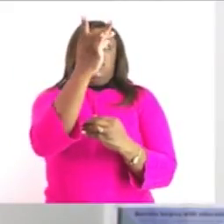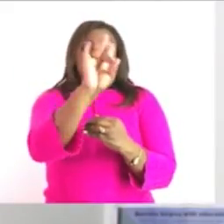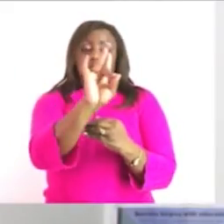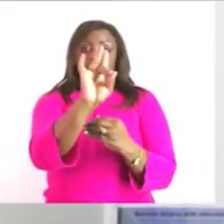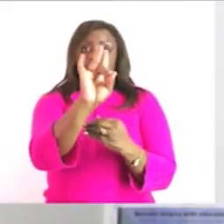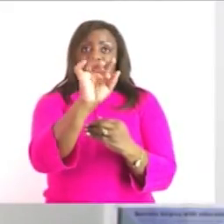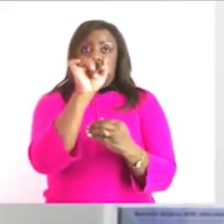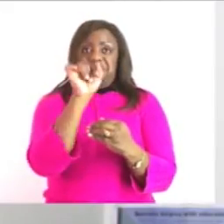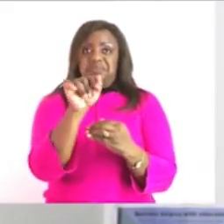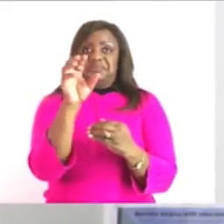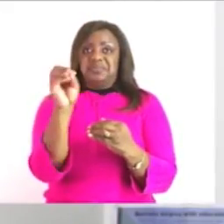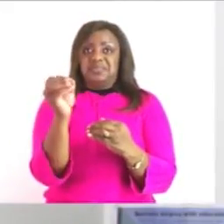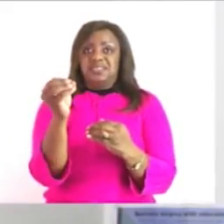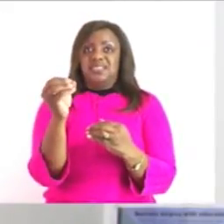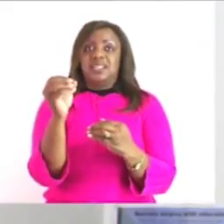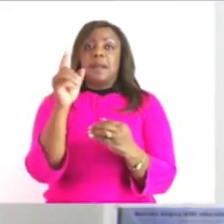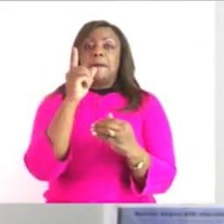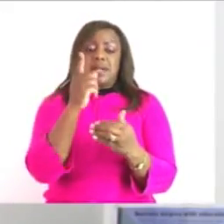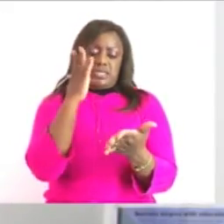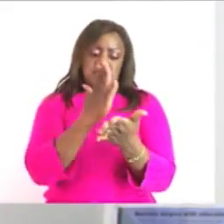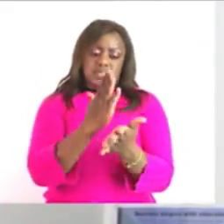i will maybe be at three